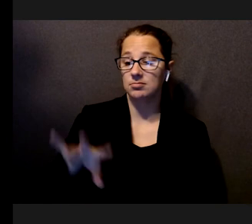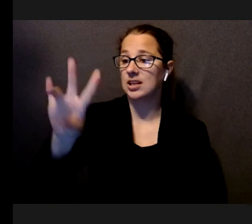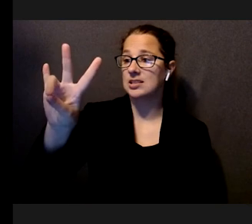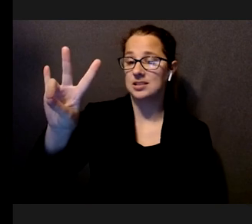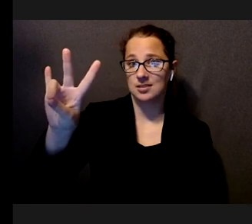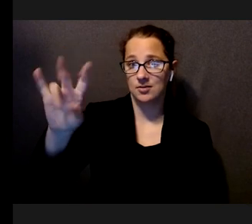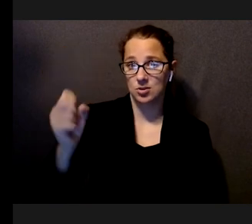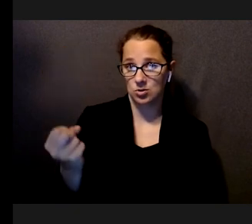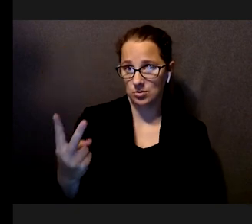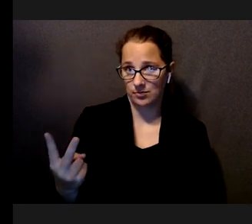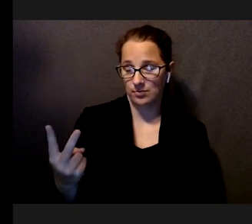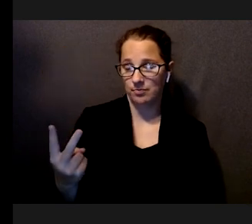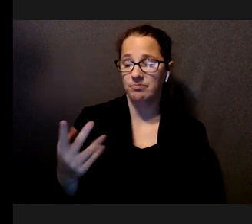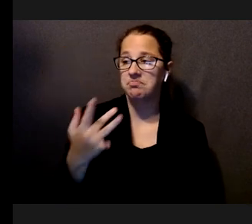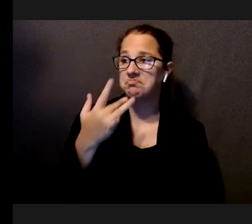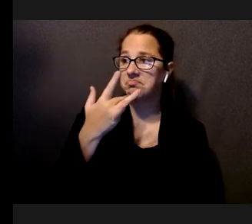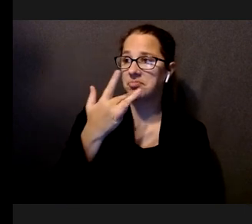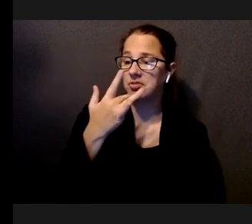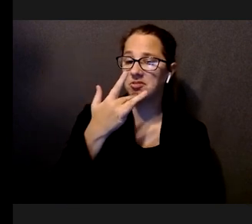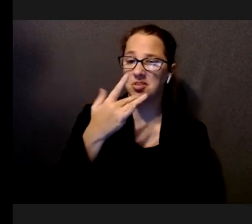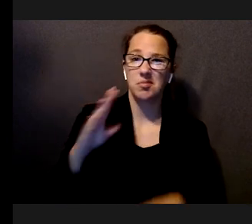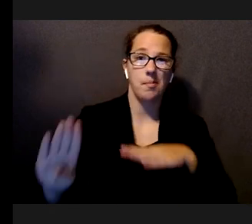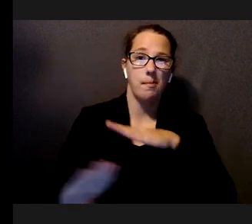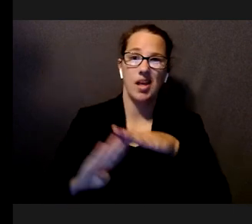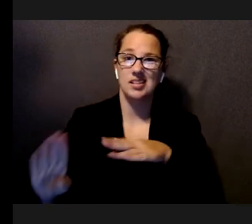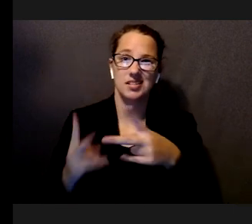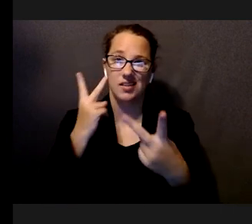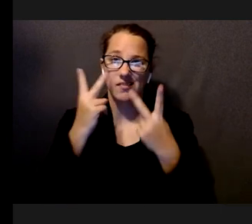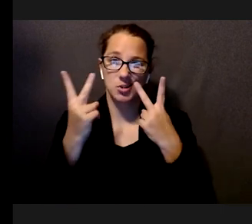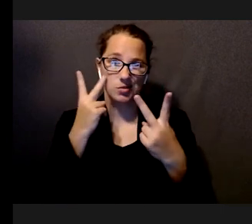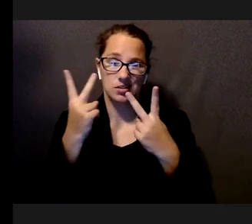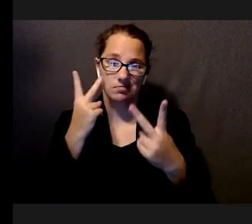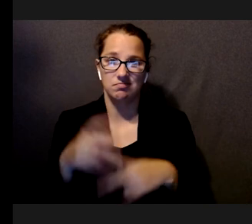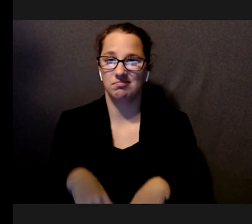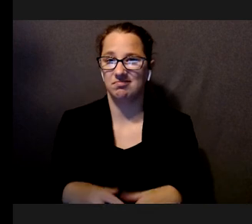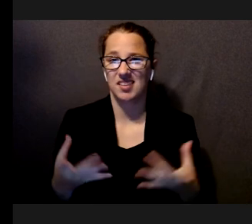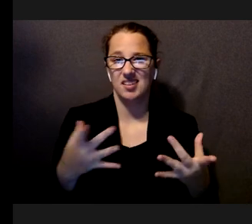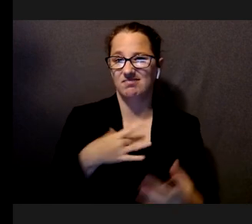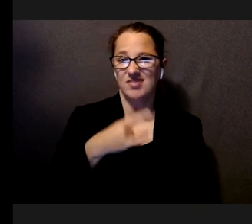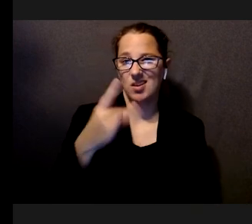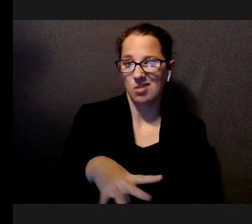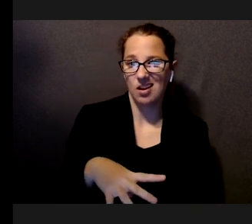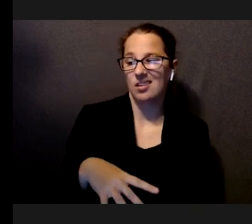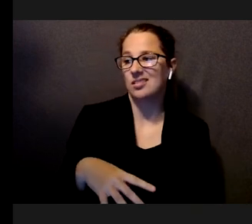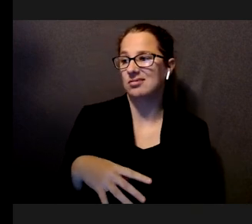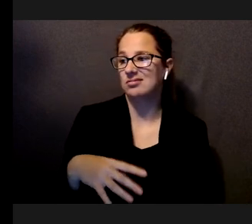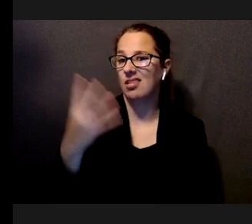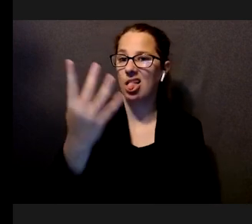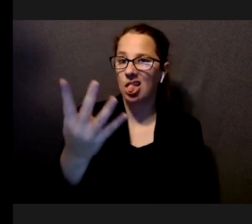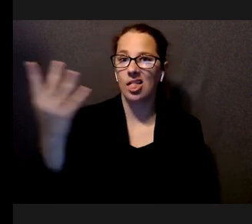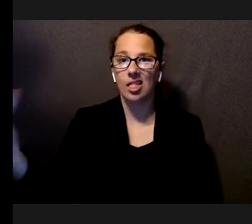out of 12, preferred the basic visualizations. So, they didn't like any of the